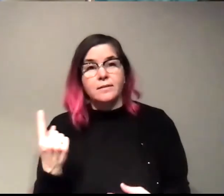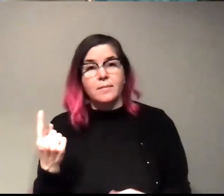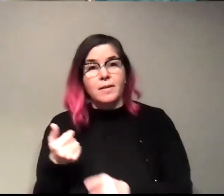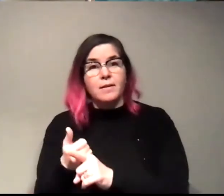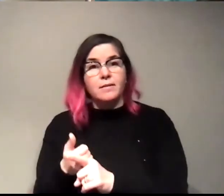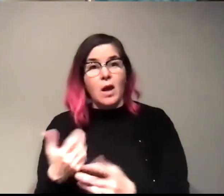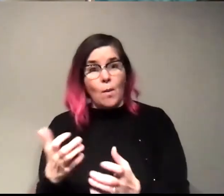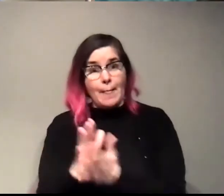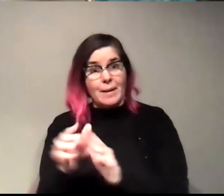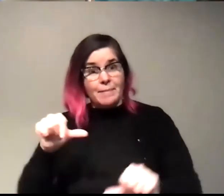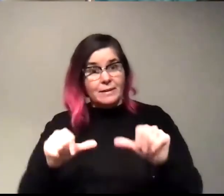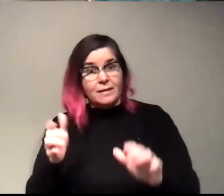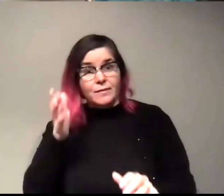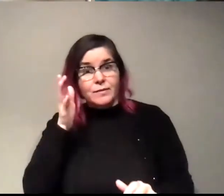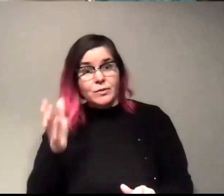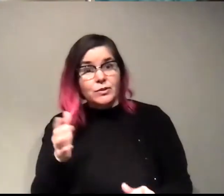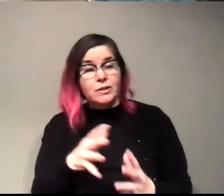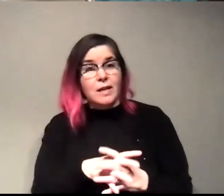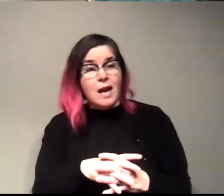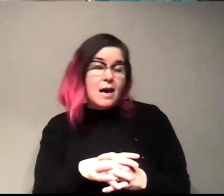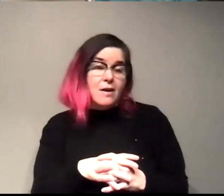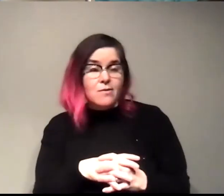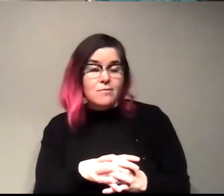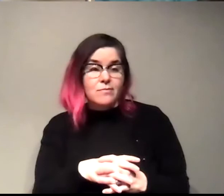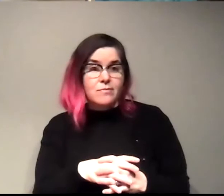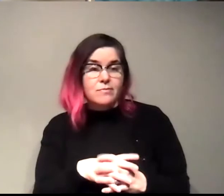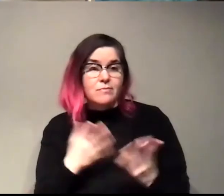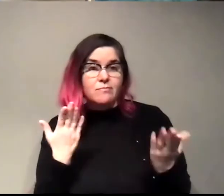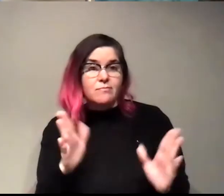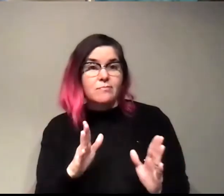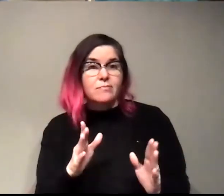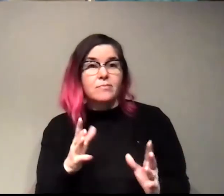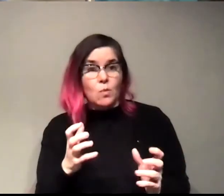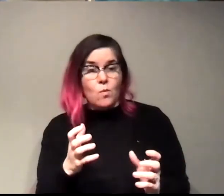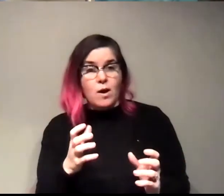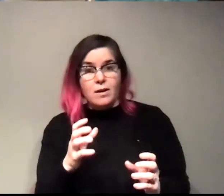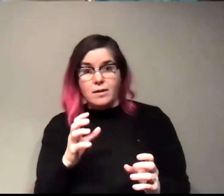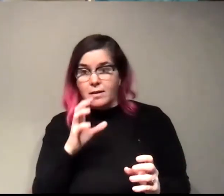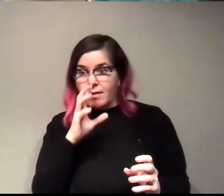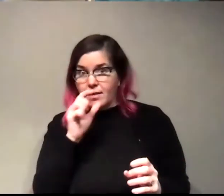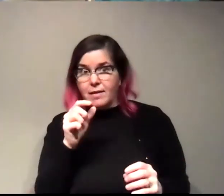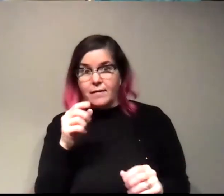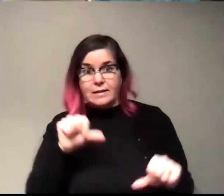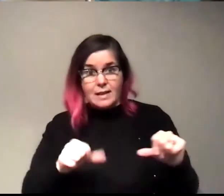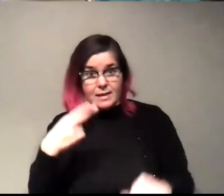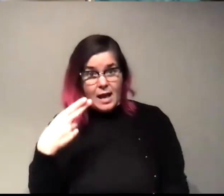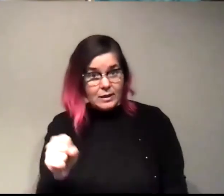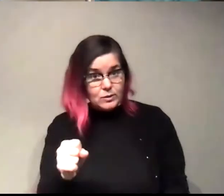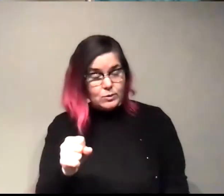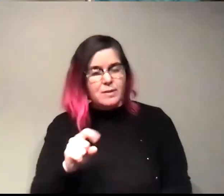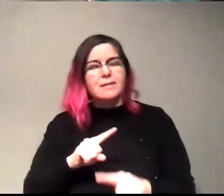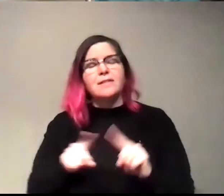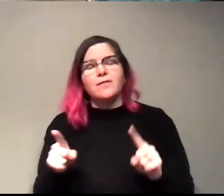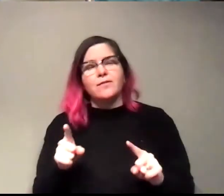do I want to become a scientist? Or, well, you know, I don't know. But like, you know, do you want to get interested in science in high school? Like, that's a different question.